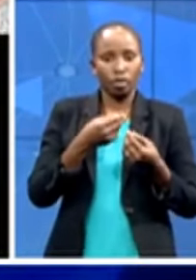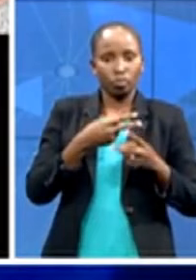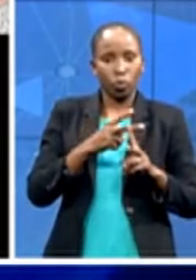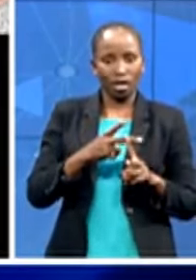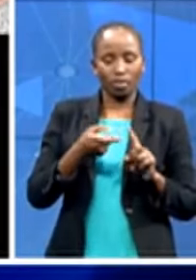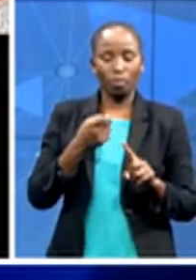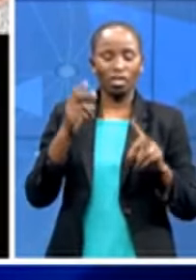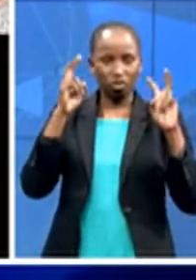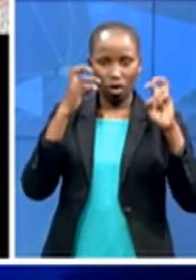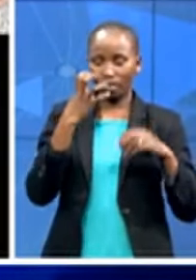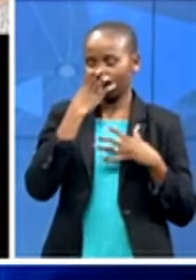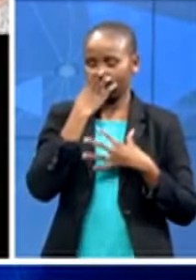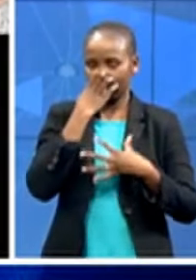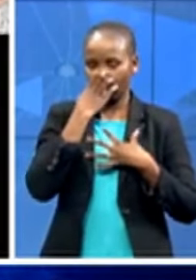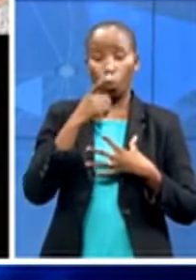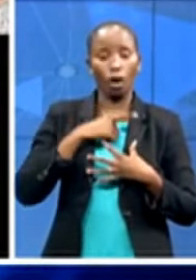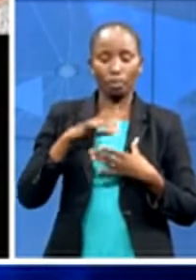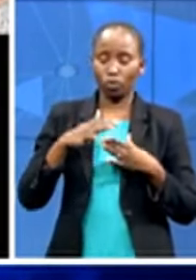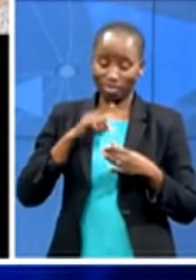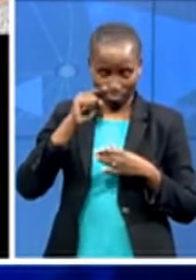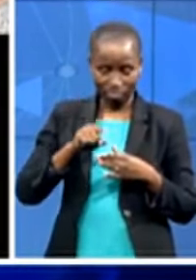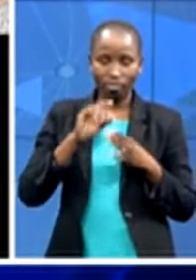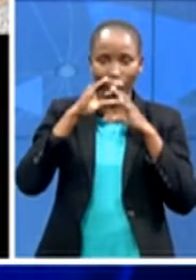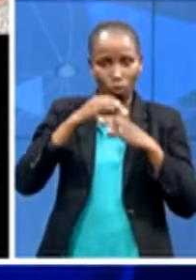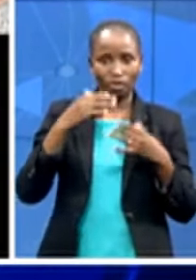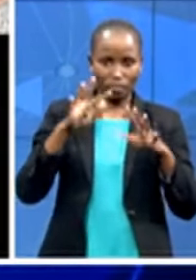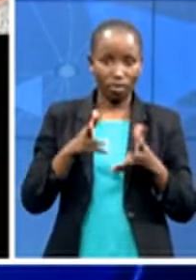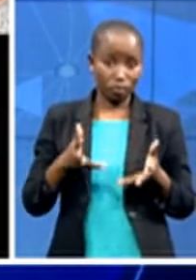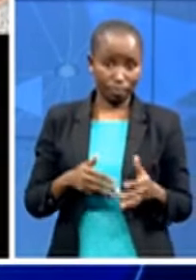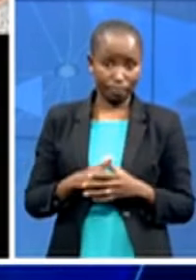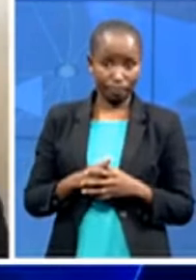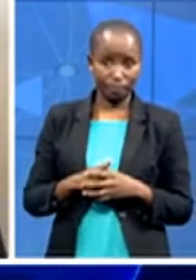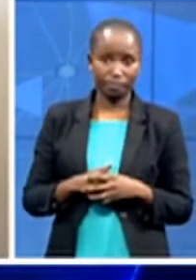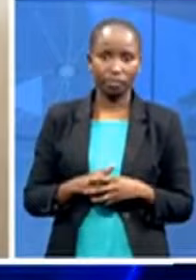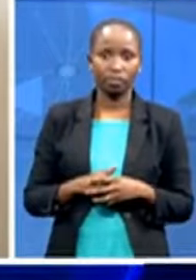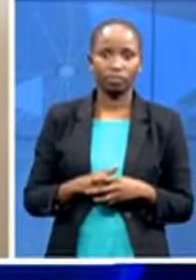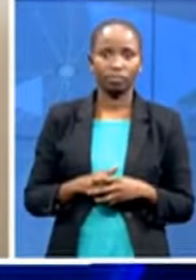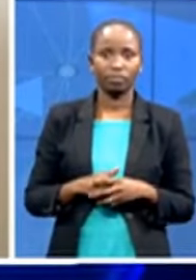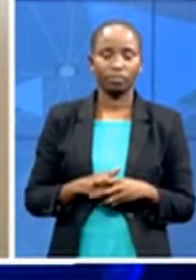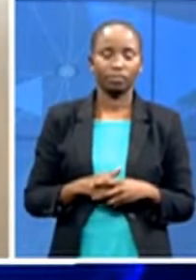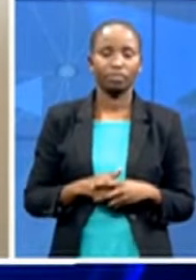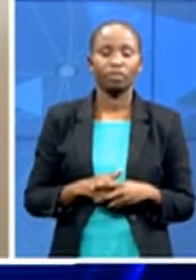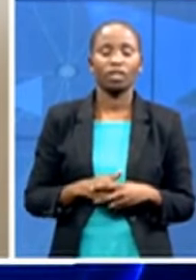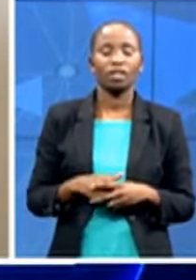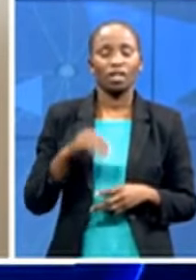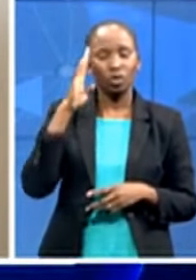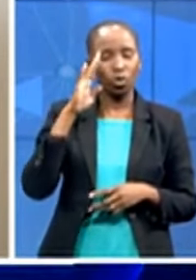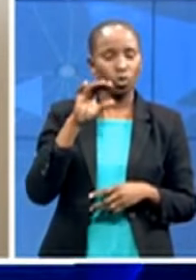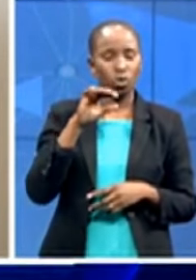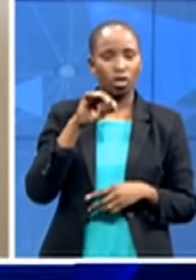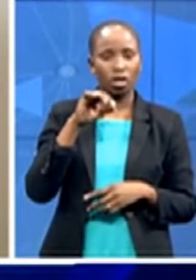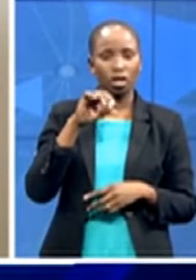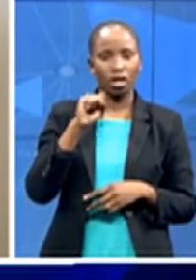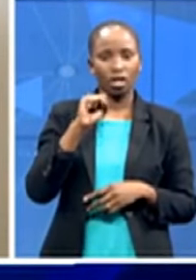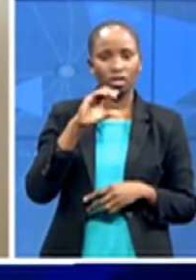that we we we are in i know that the csir is um working on what they call a bypap which is similar to